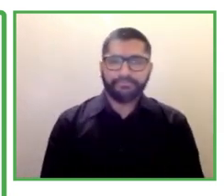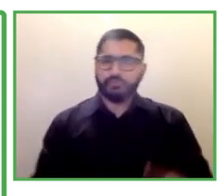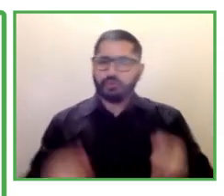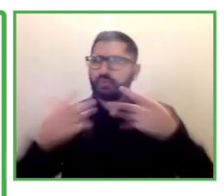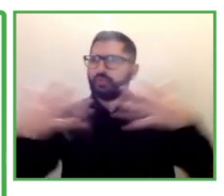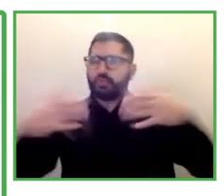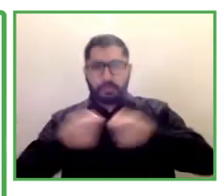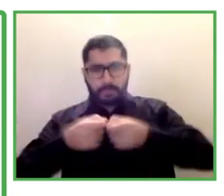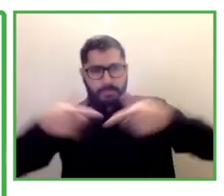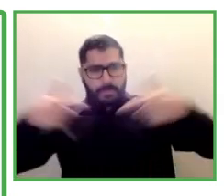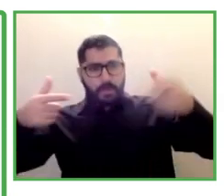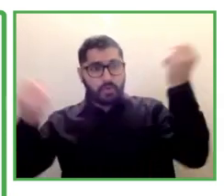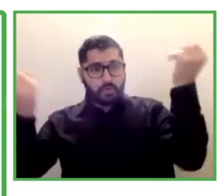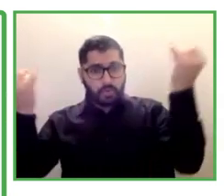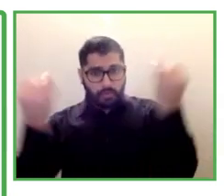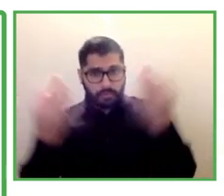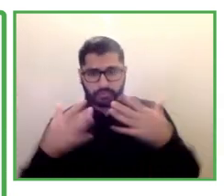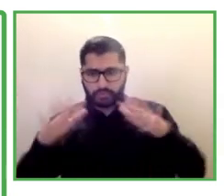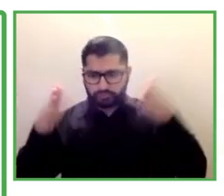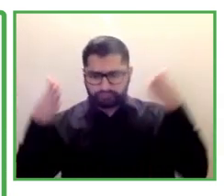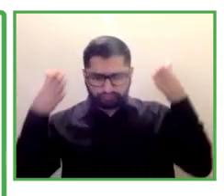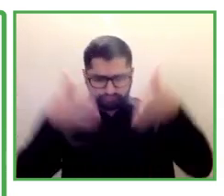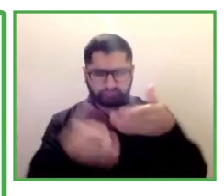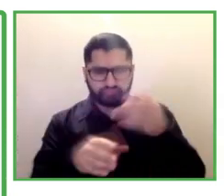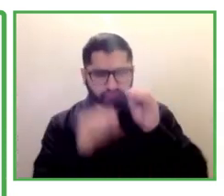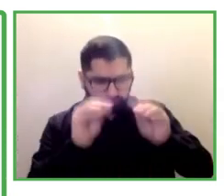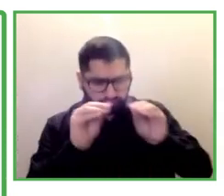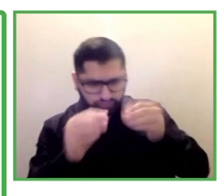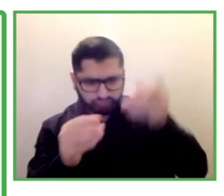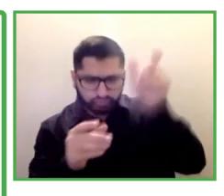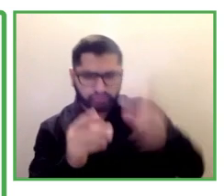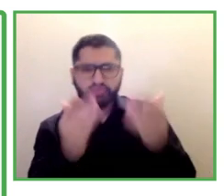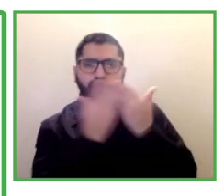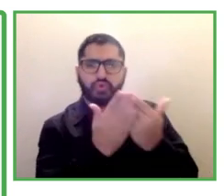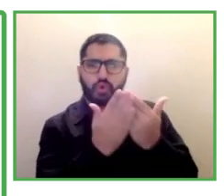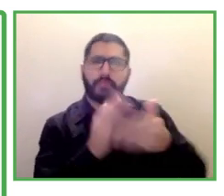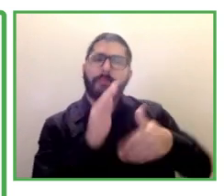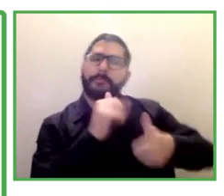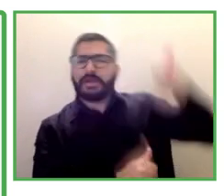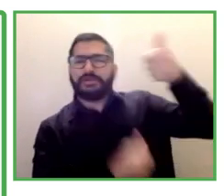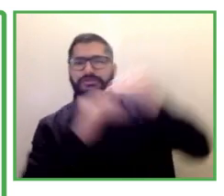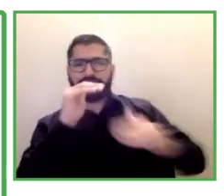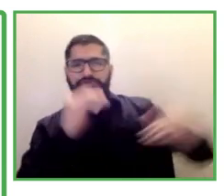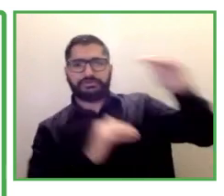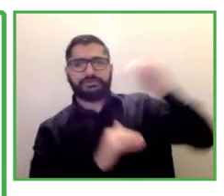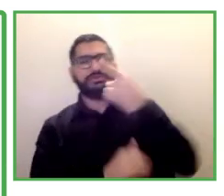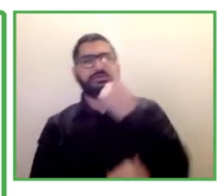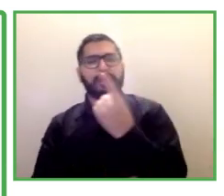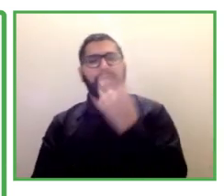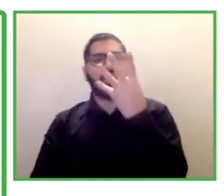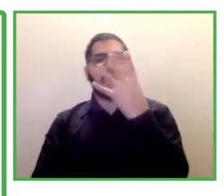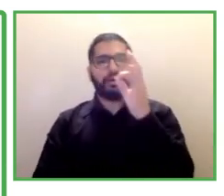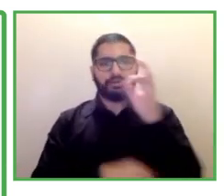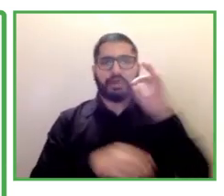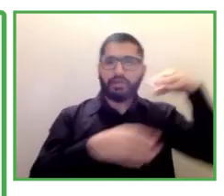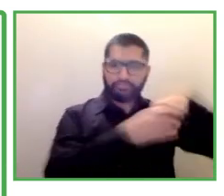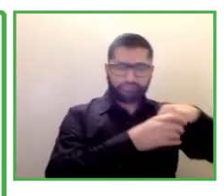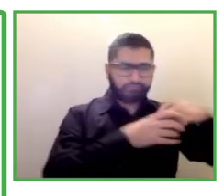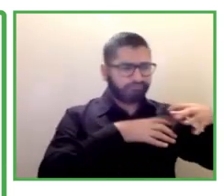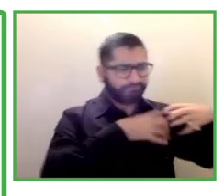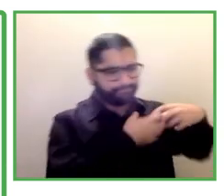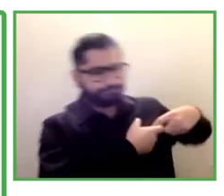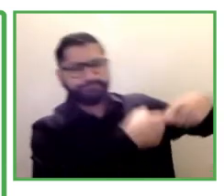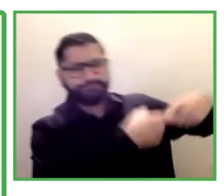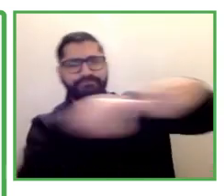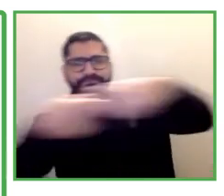employers so a little bit more about the Stepping into Internship program Stepping into is a demand-led